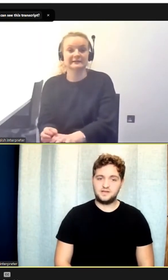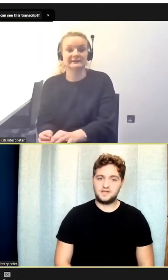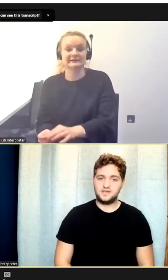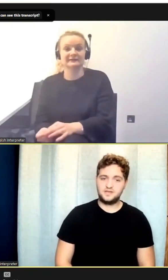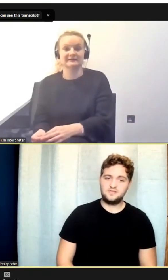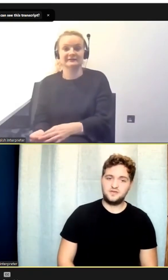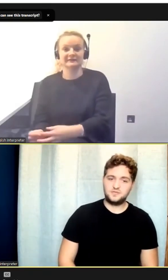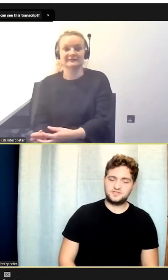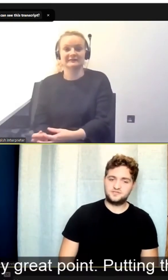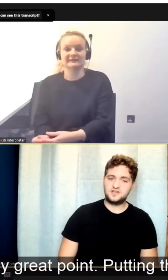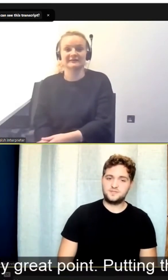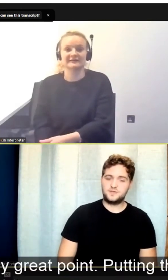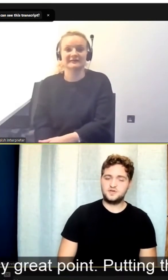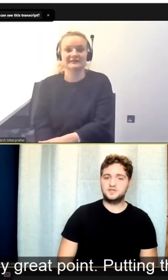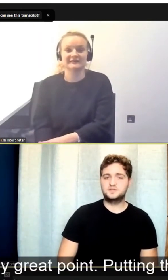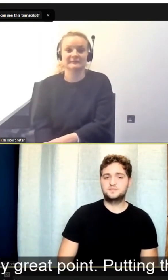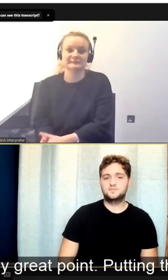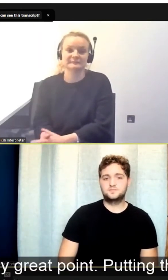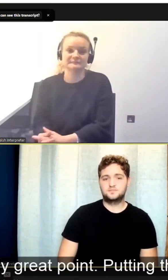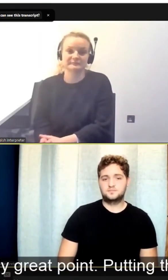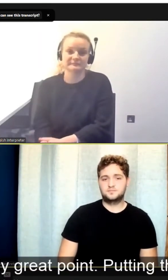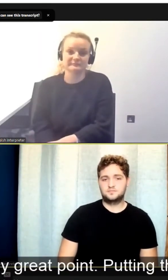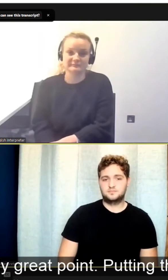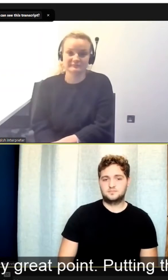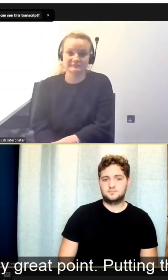Definitely. Okay, thank you very much. That's a really great point.